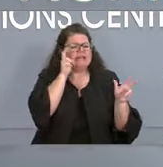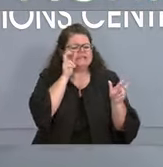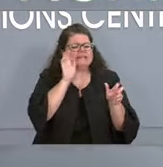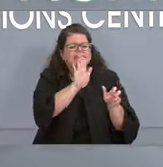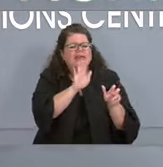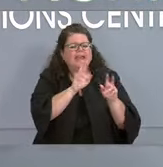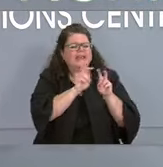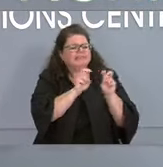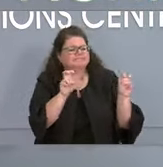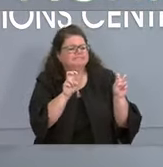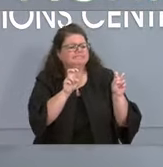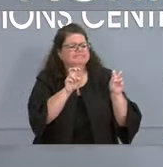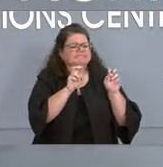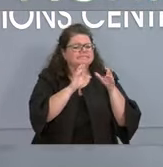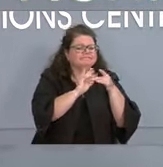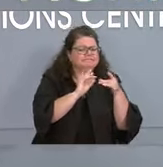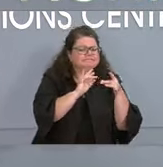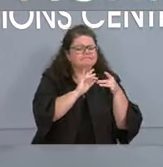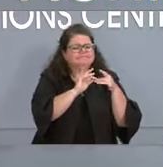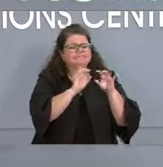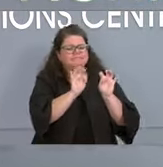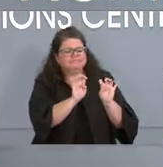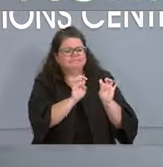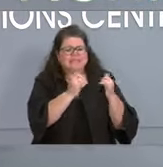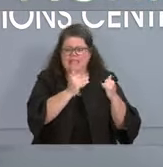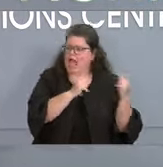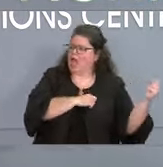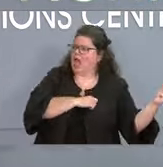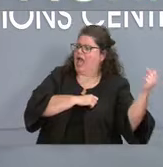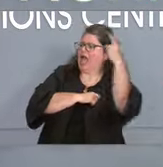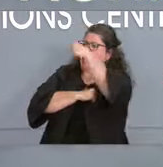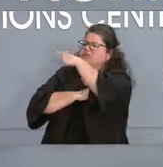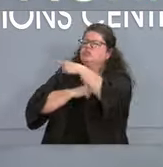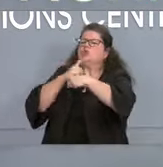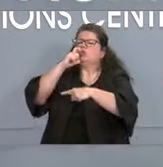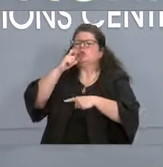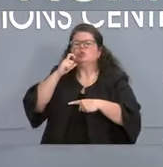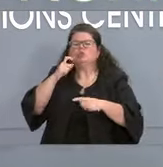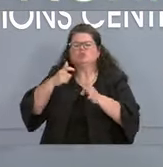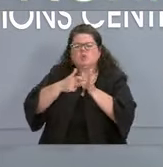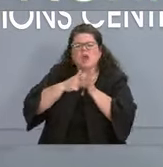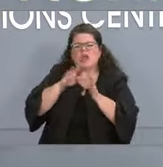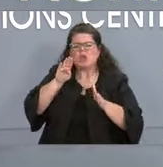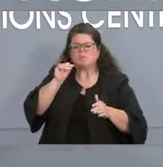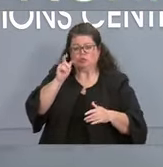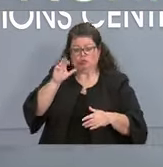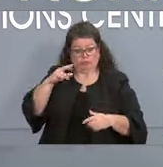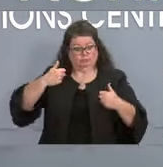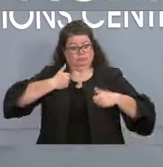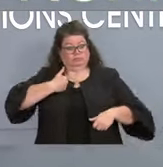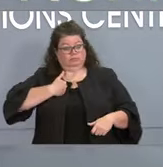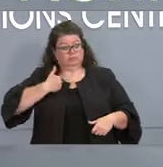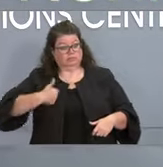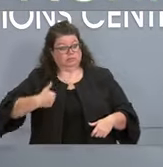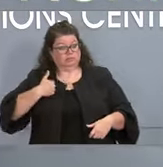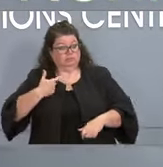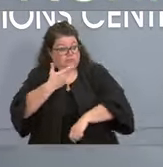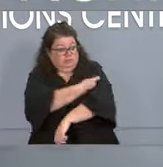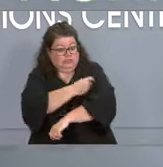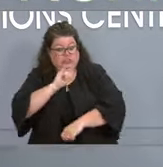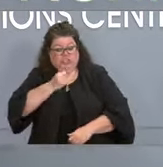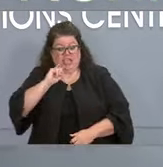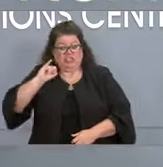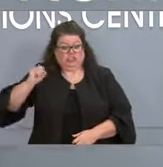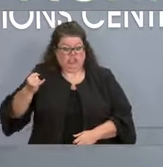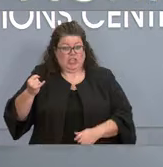hearing. I wasn't allowed to ask a question. So I'm here now asking the question. Who exactly needs a booster? I got the J and J shot. I know I'm not the story here, but I